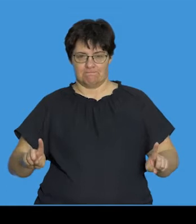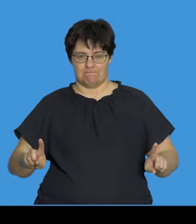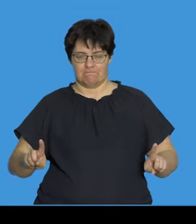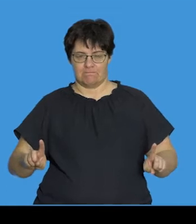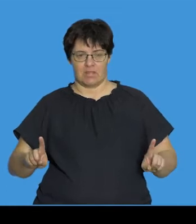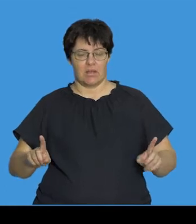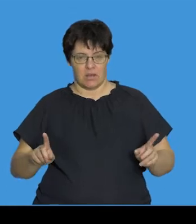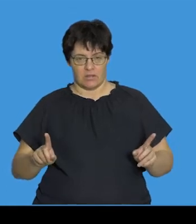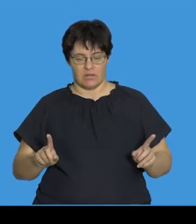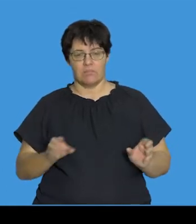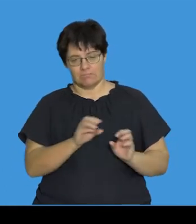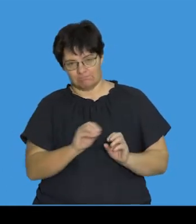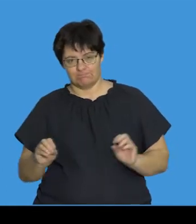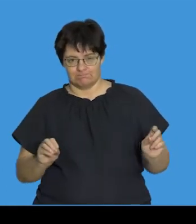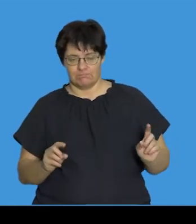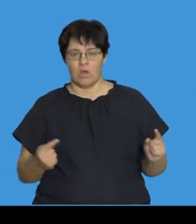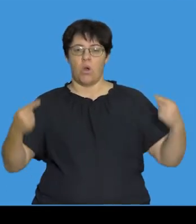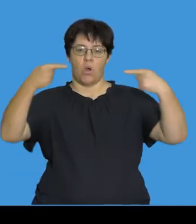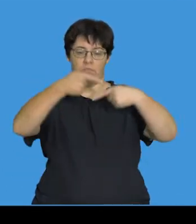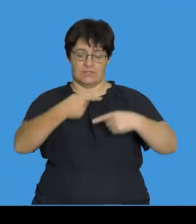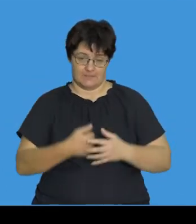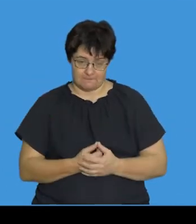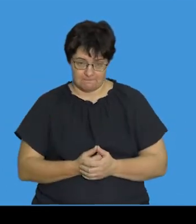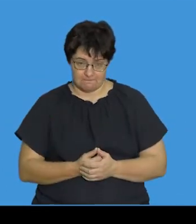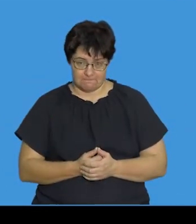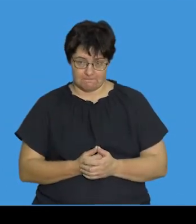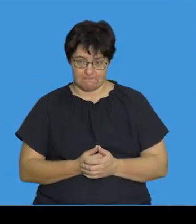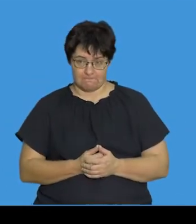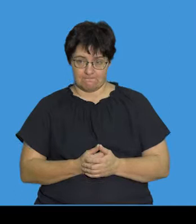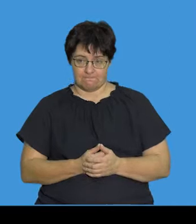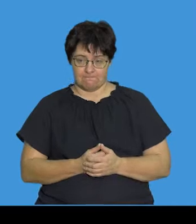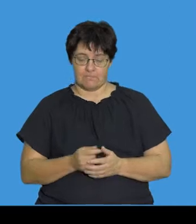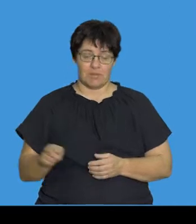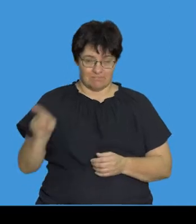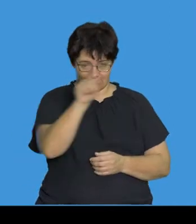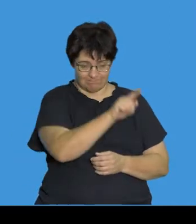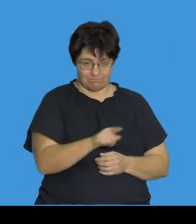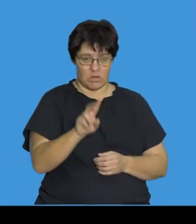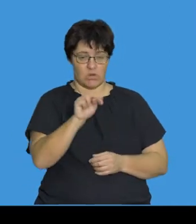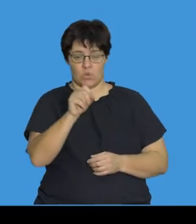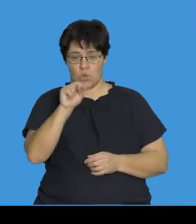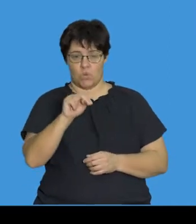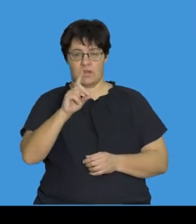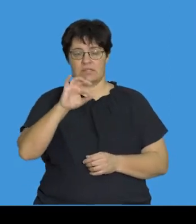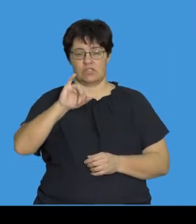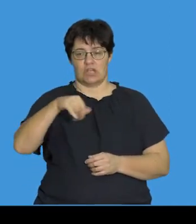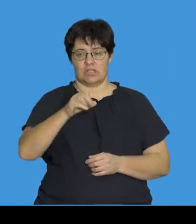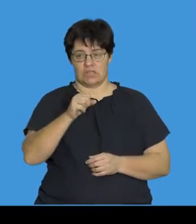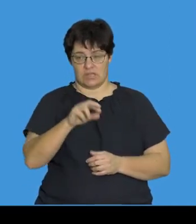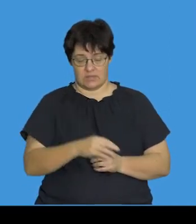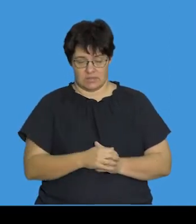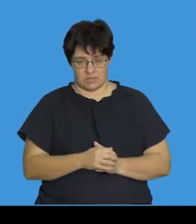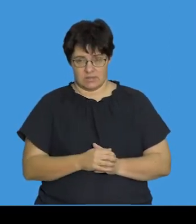up into chromatids and being pulled to the opposite ends. So, we refer to that as non-disjunction.